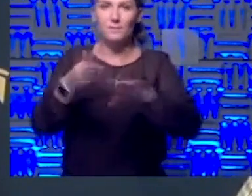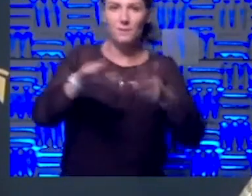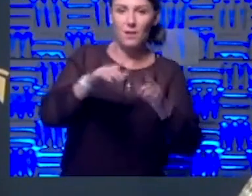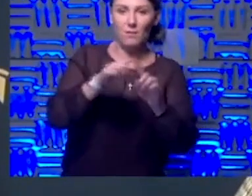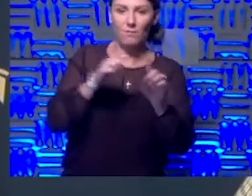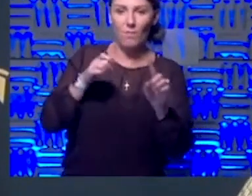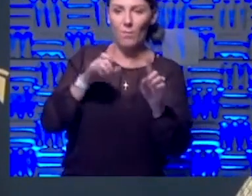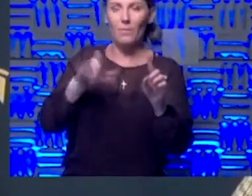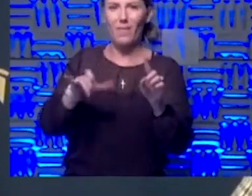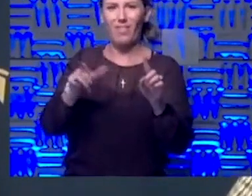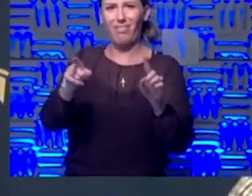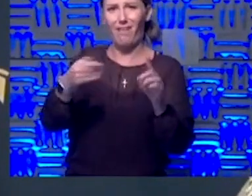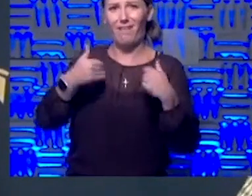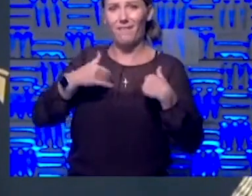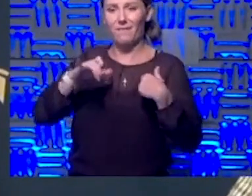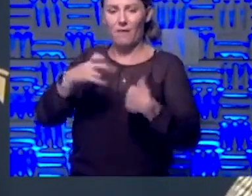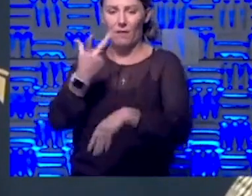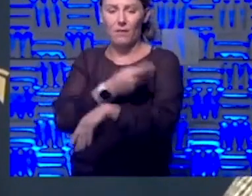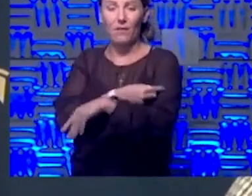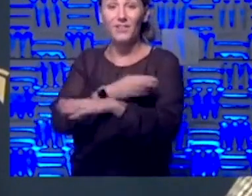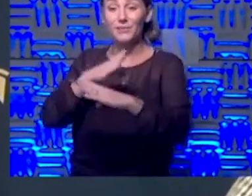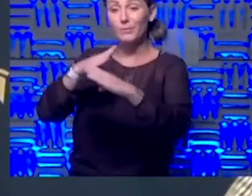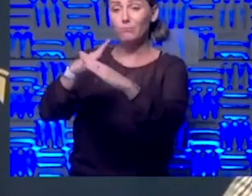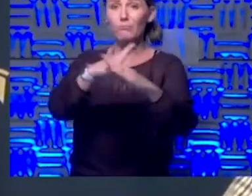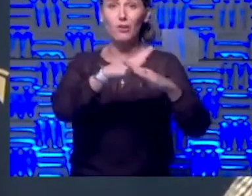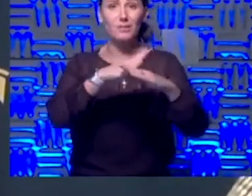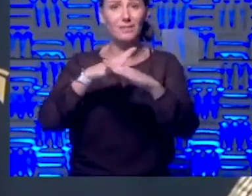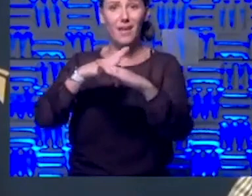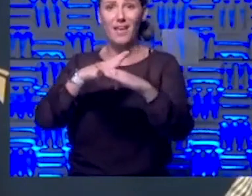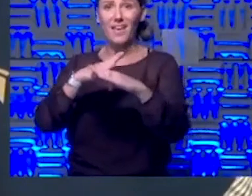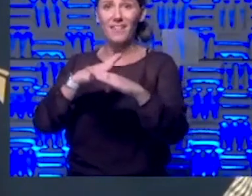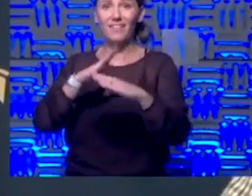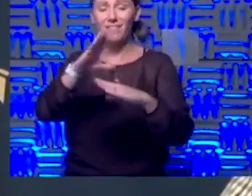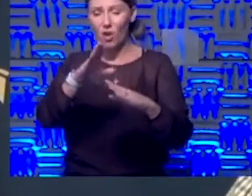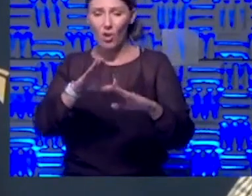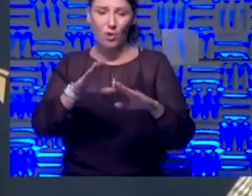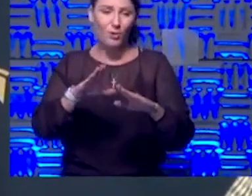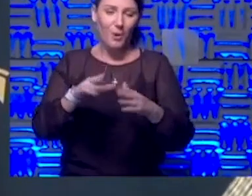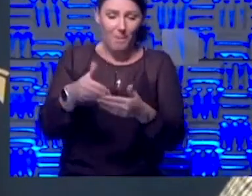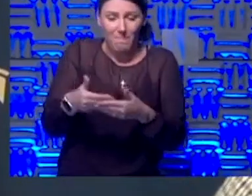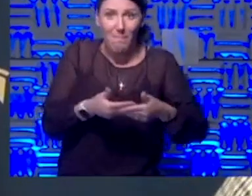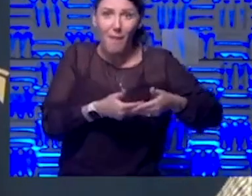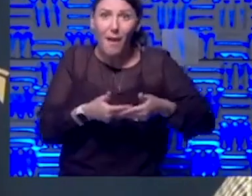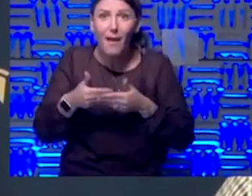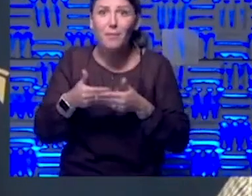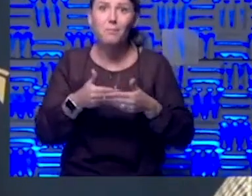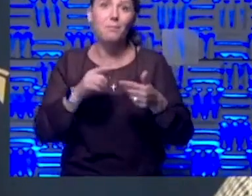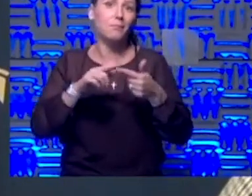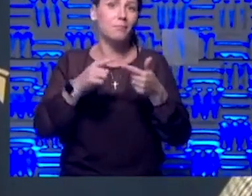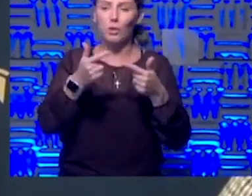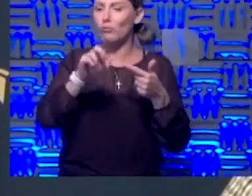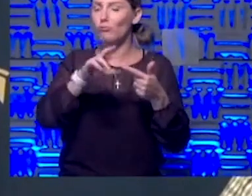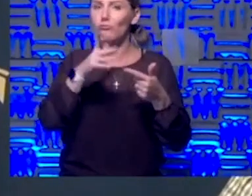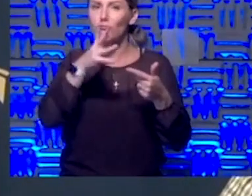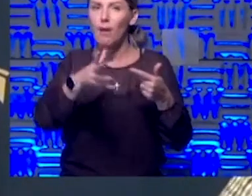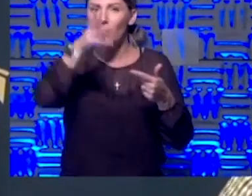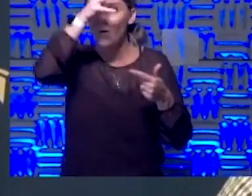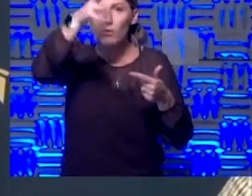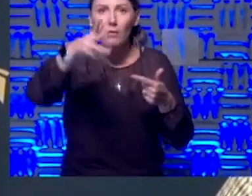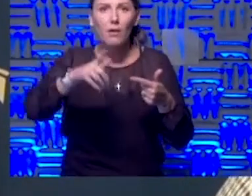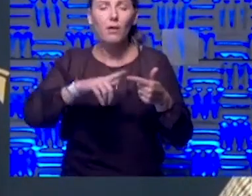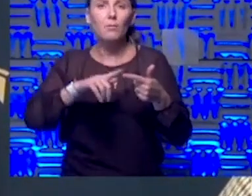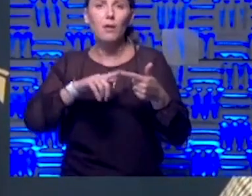vaccine to protect their their infants, their grandparents. So it's really about the